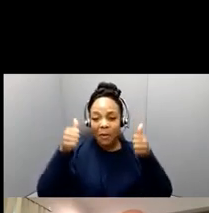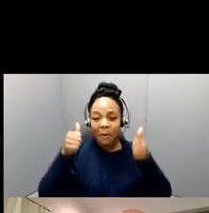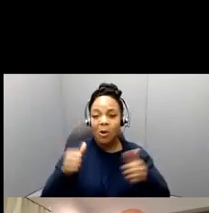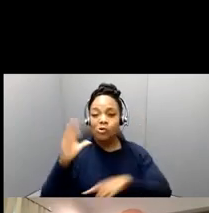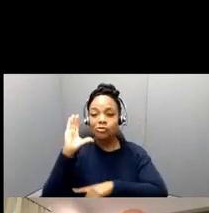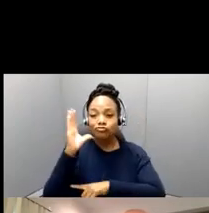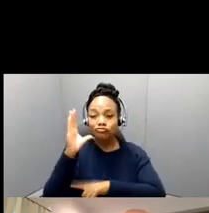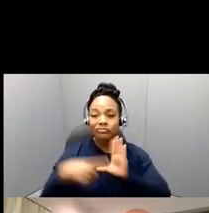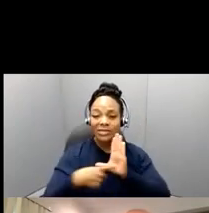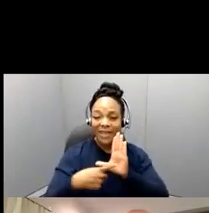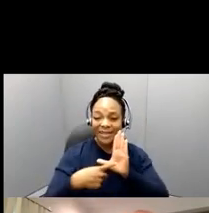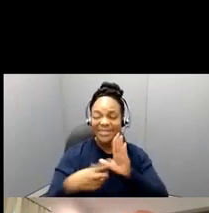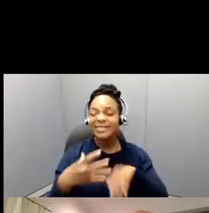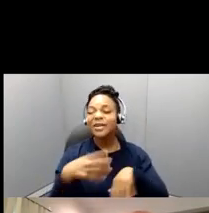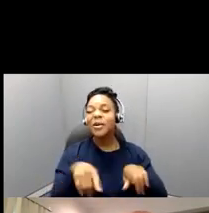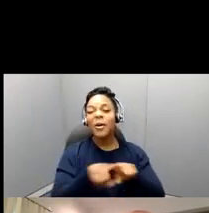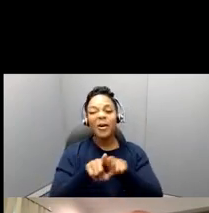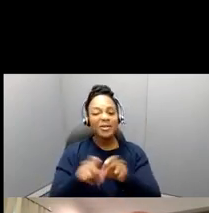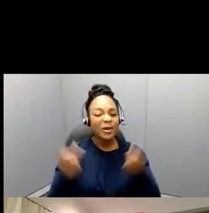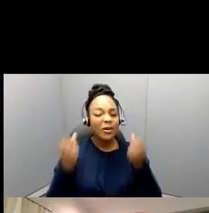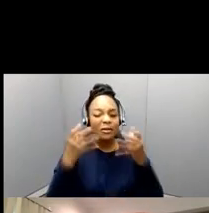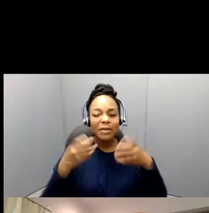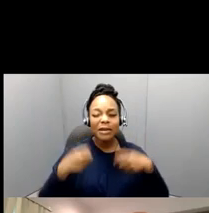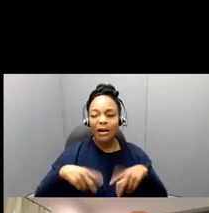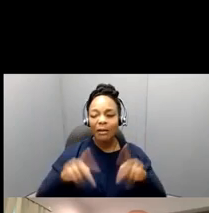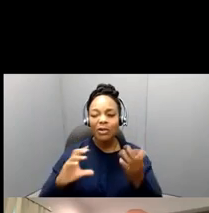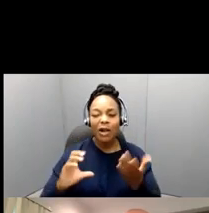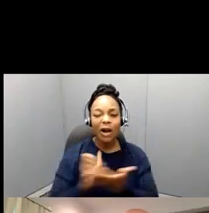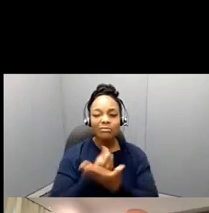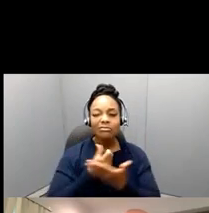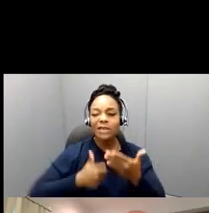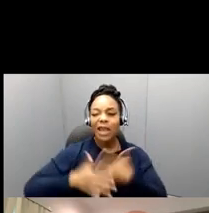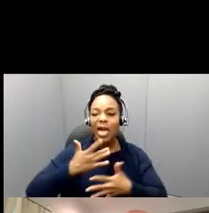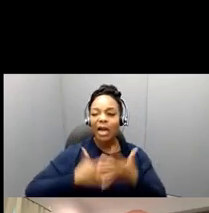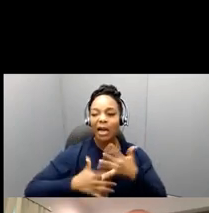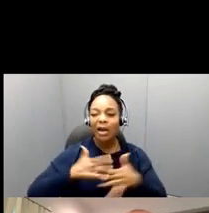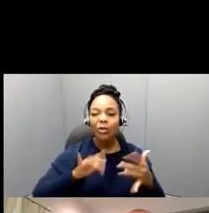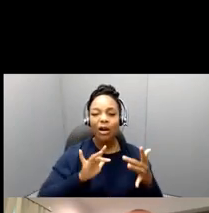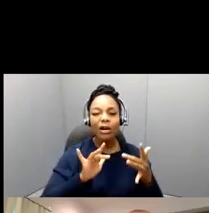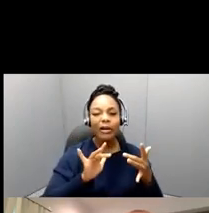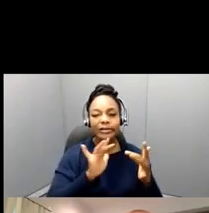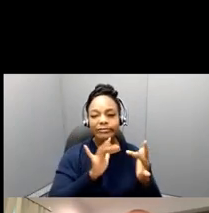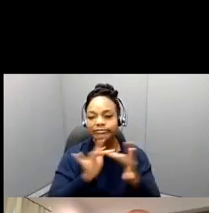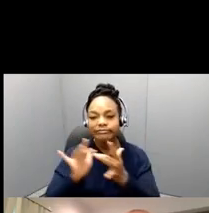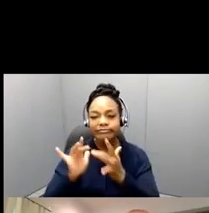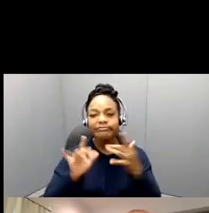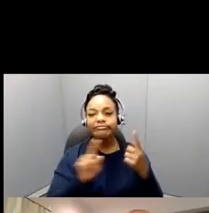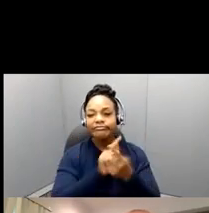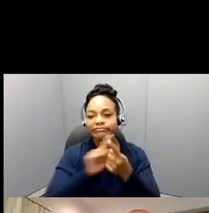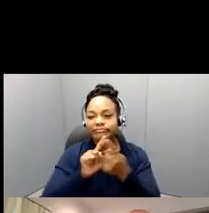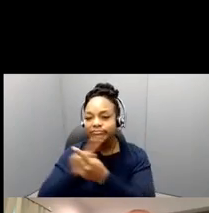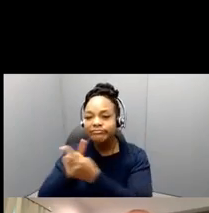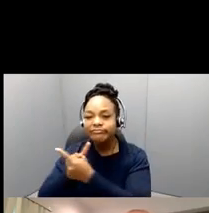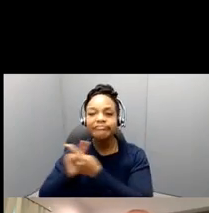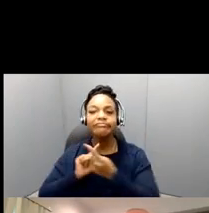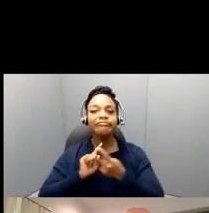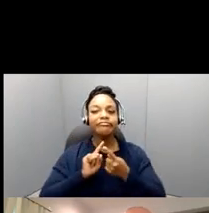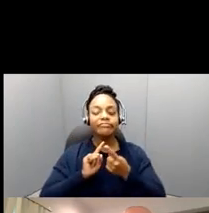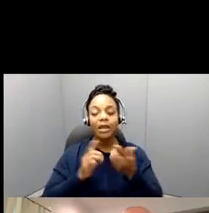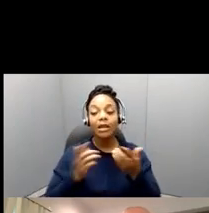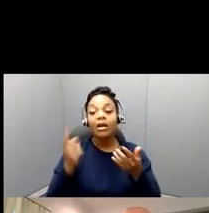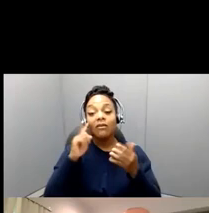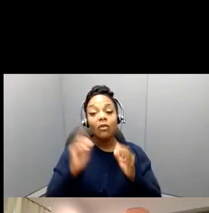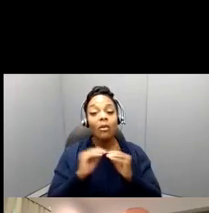opportunities for networking and mentoring across the generation of scholars. You can always find more information about us